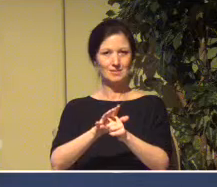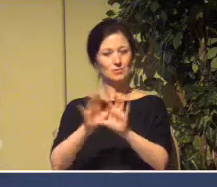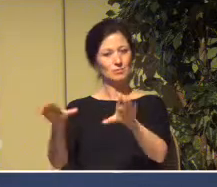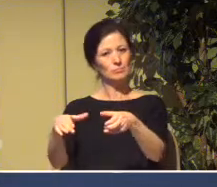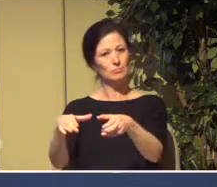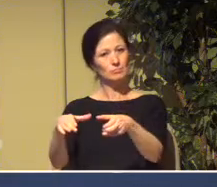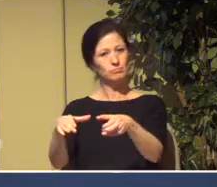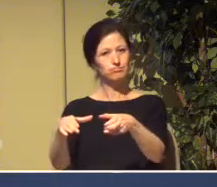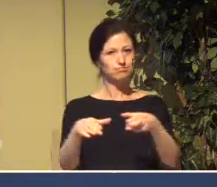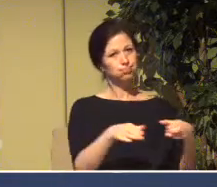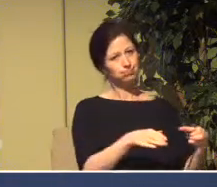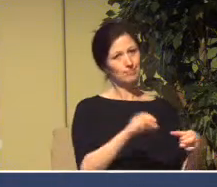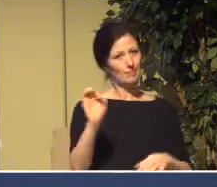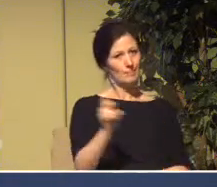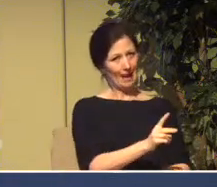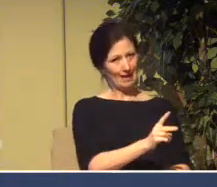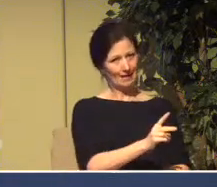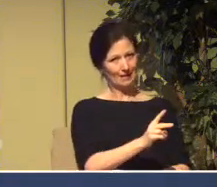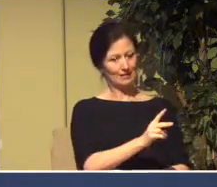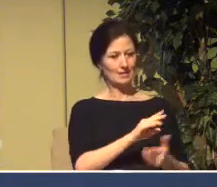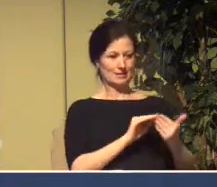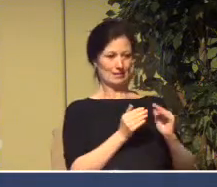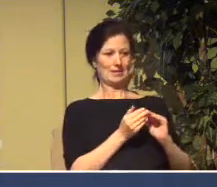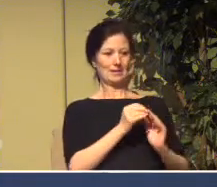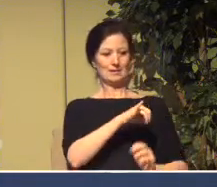place, back to Jerusalem.